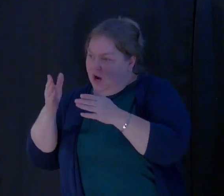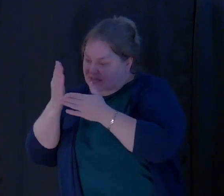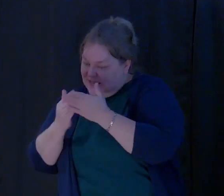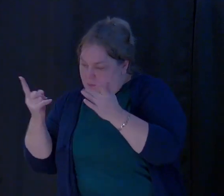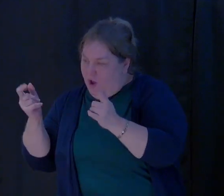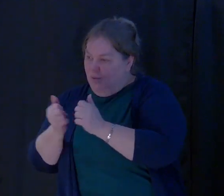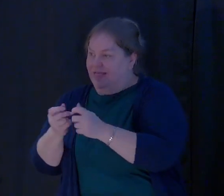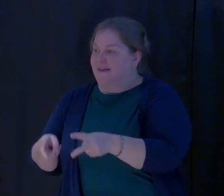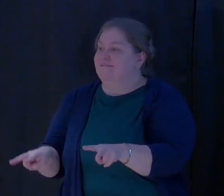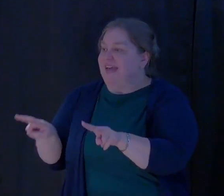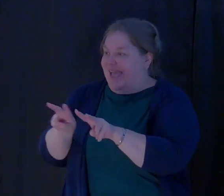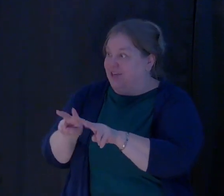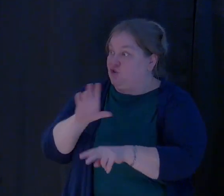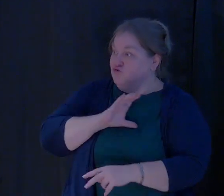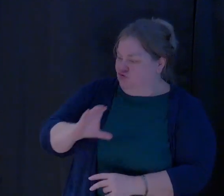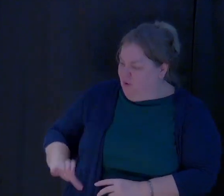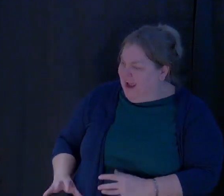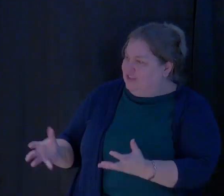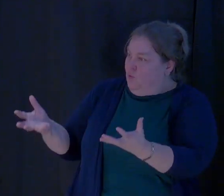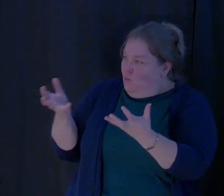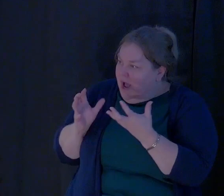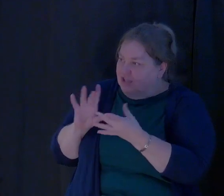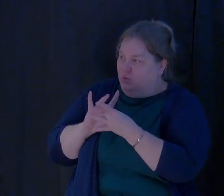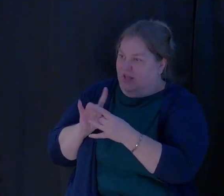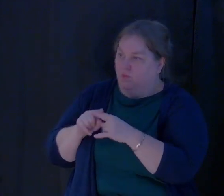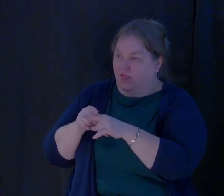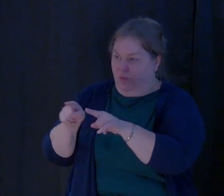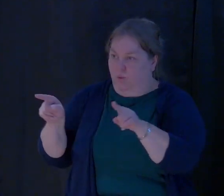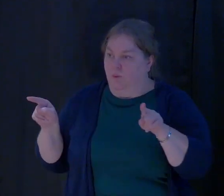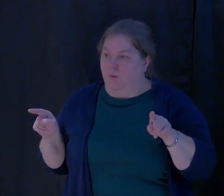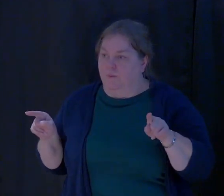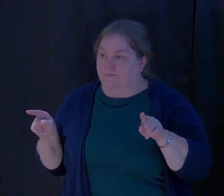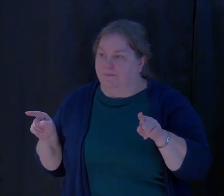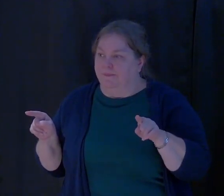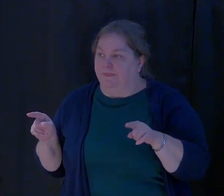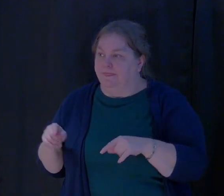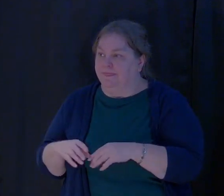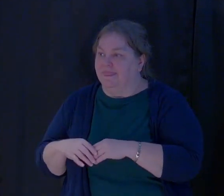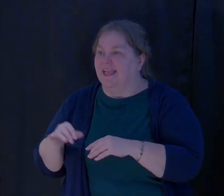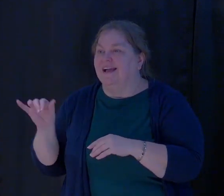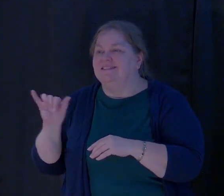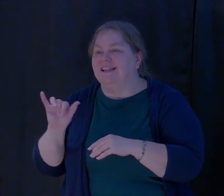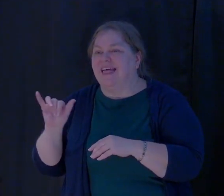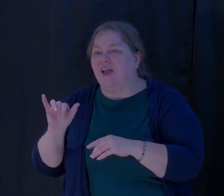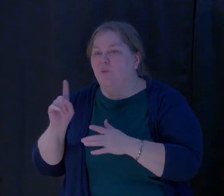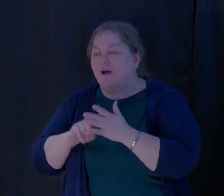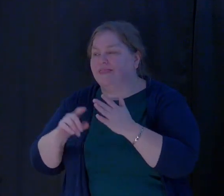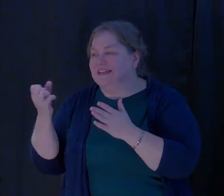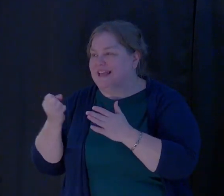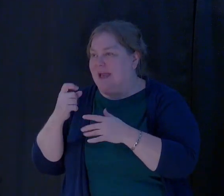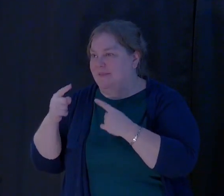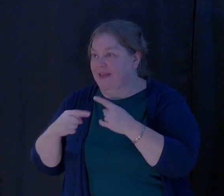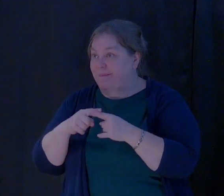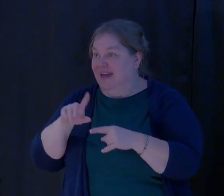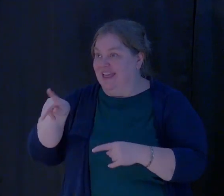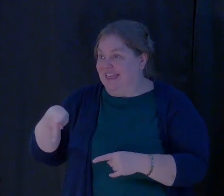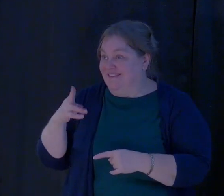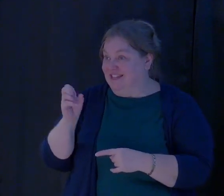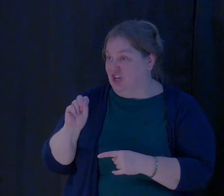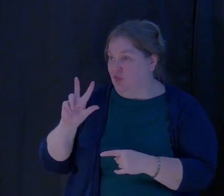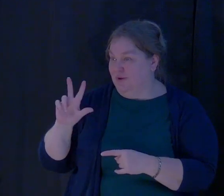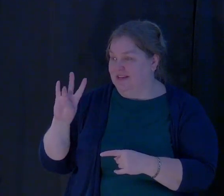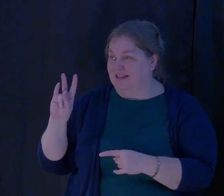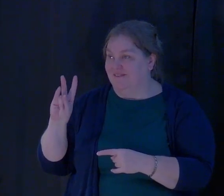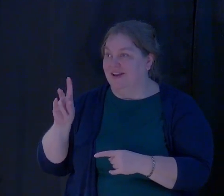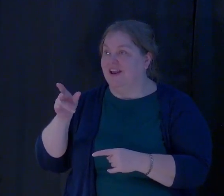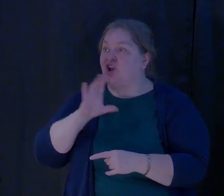have a relationship with us. You understand that? It's kind of what the Sabbath is about but in Ephesians 3.17 it says that